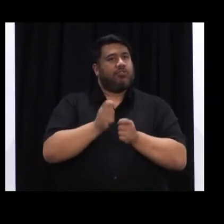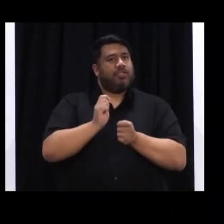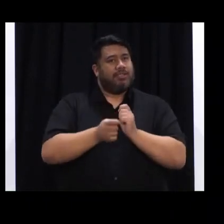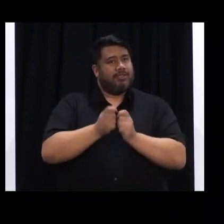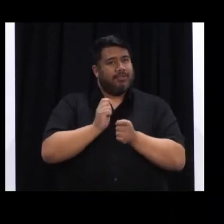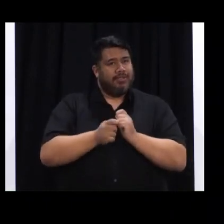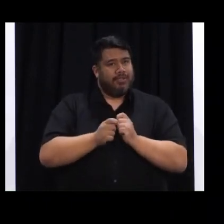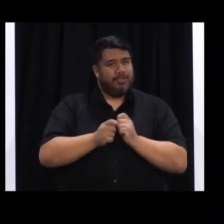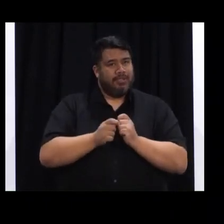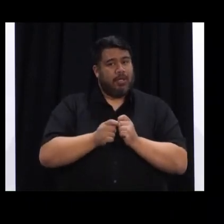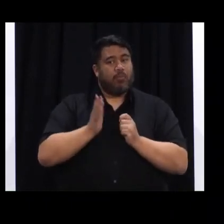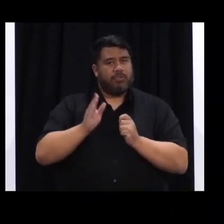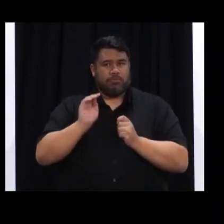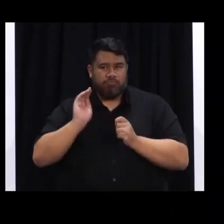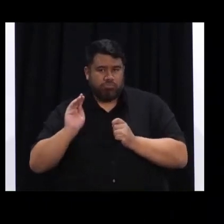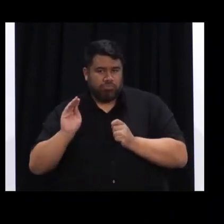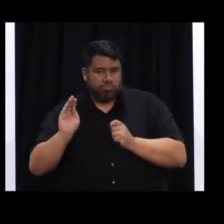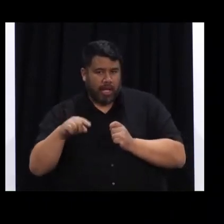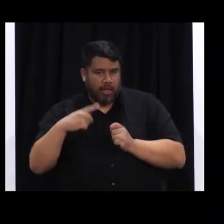outstanding test results.